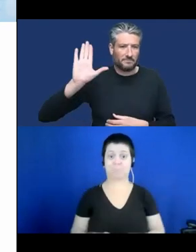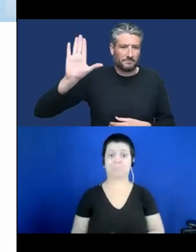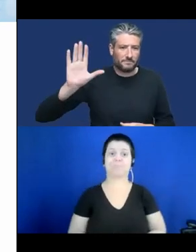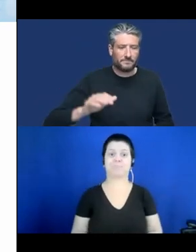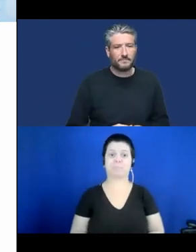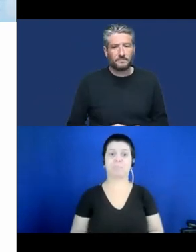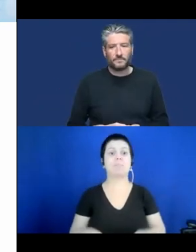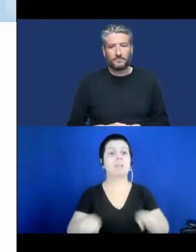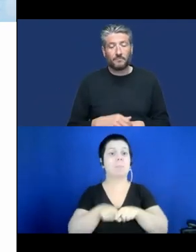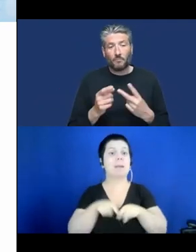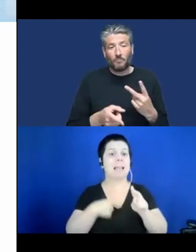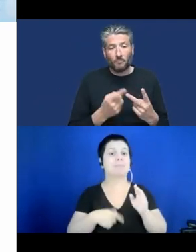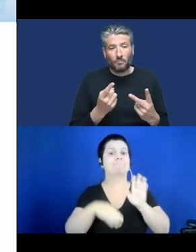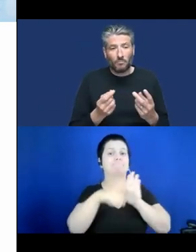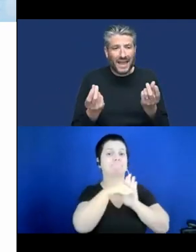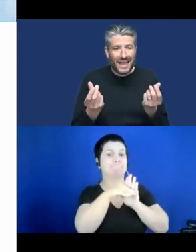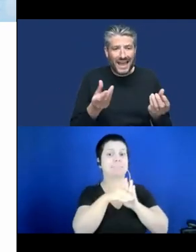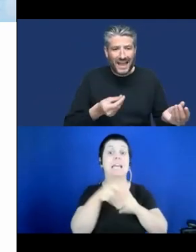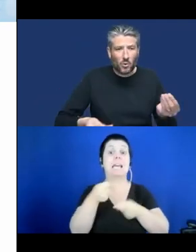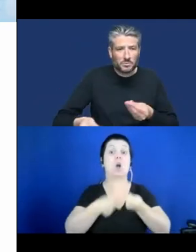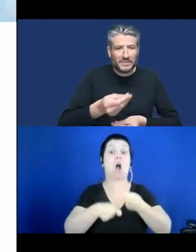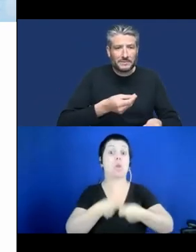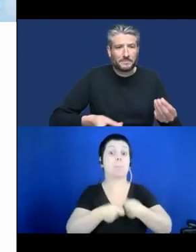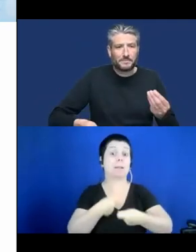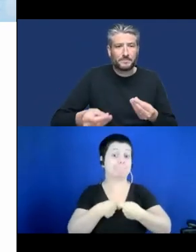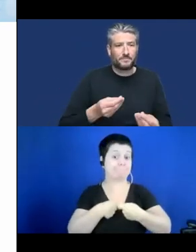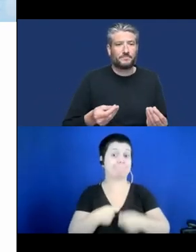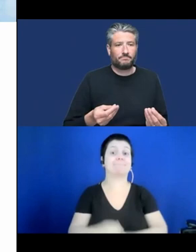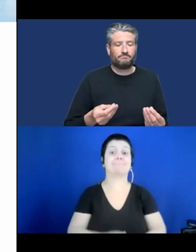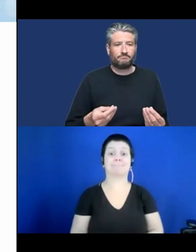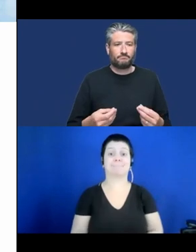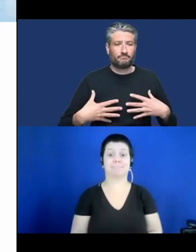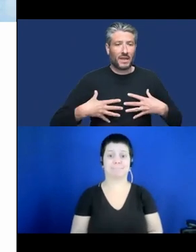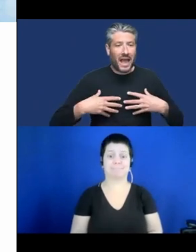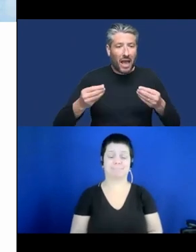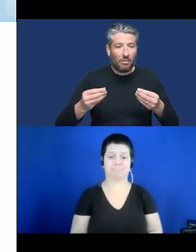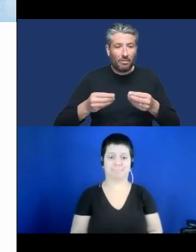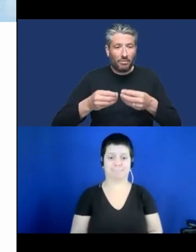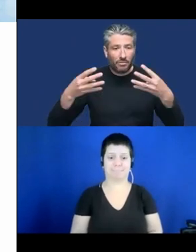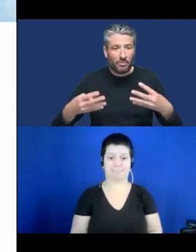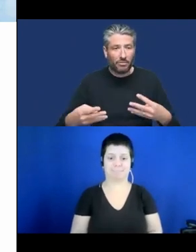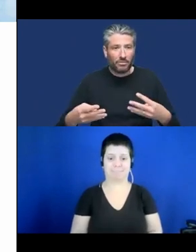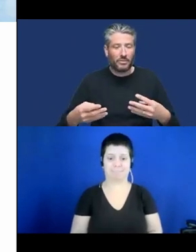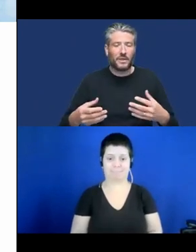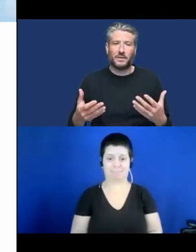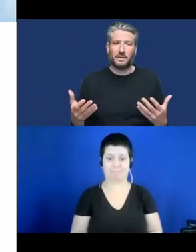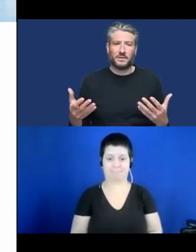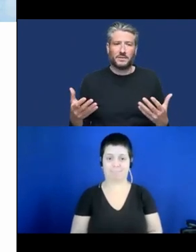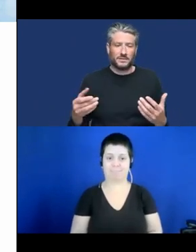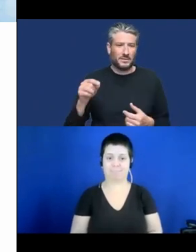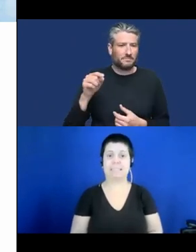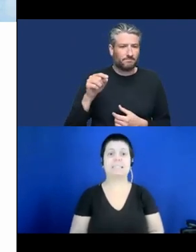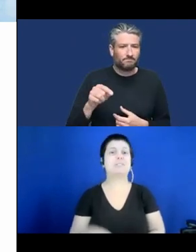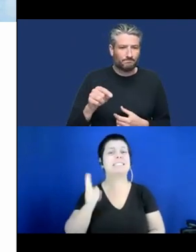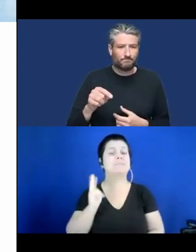Healthcare is often considered to be a cost-driving sector.